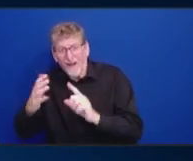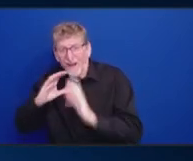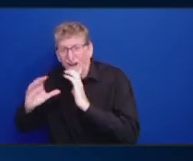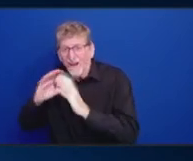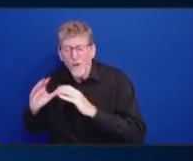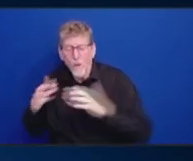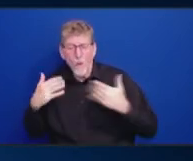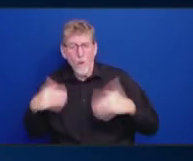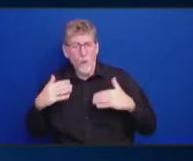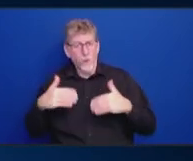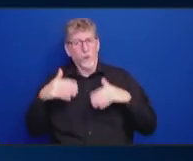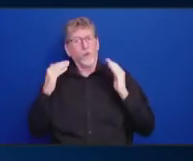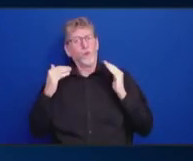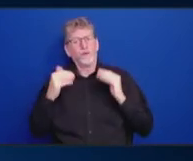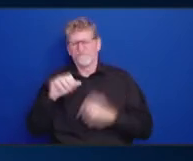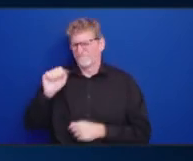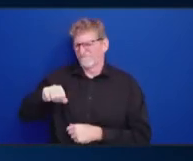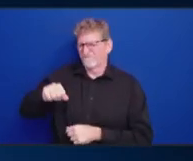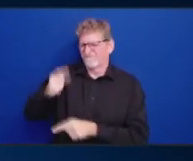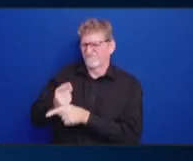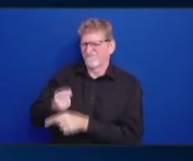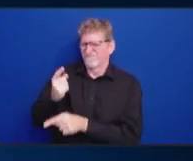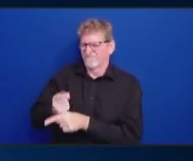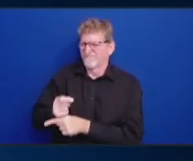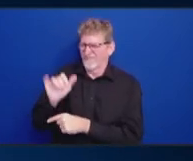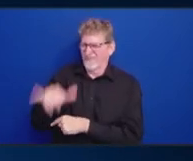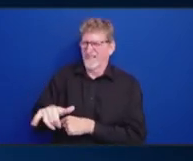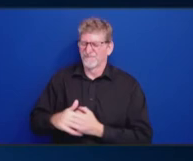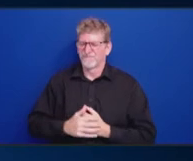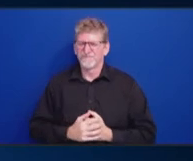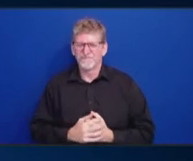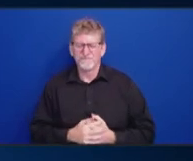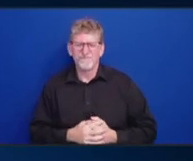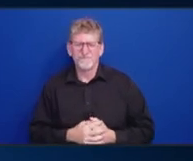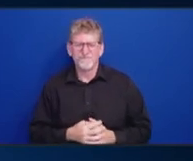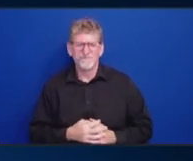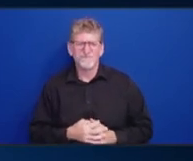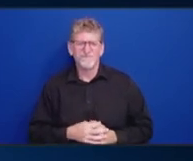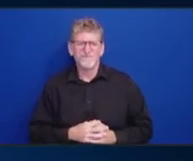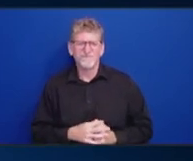Luisa, you are doing my job for me. Thank you so much. I'm going to recruit you.